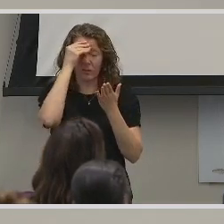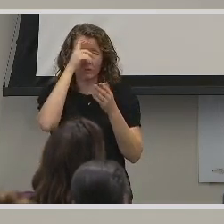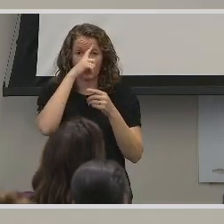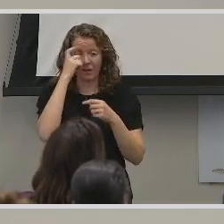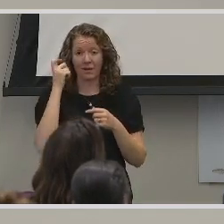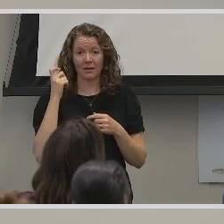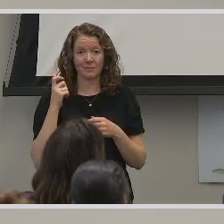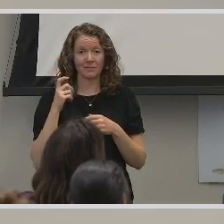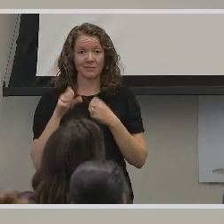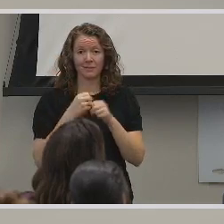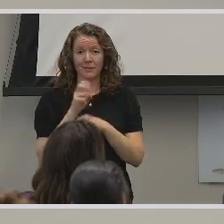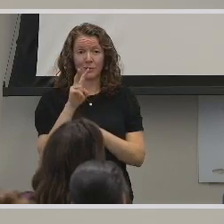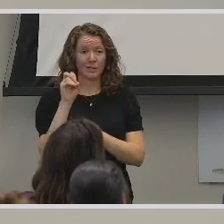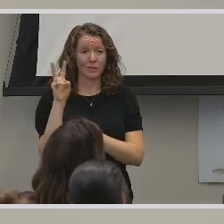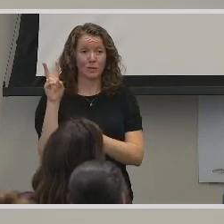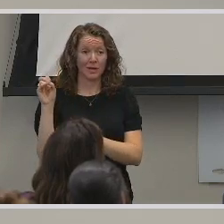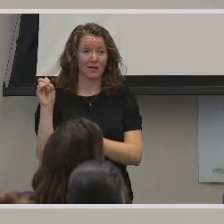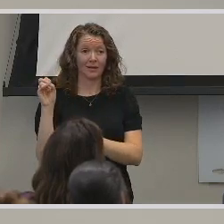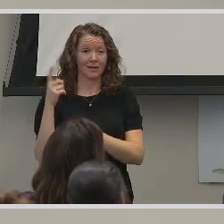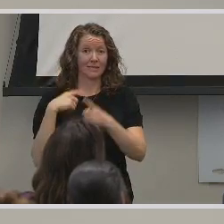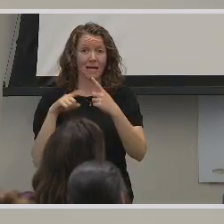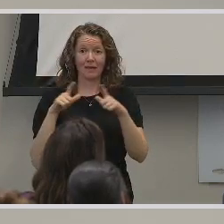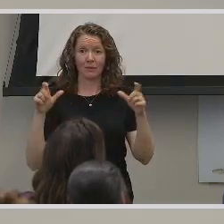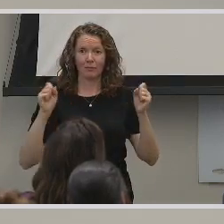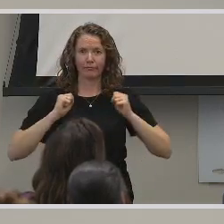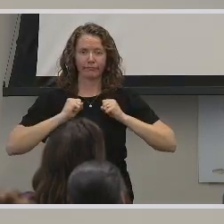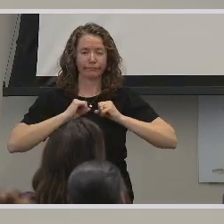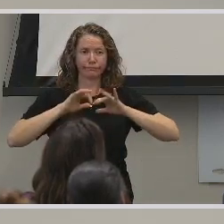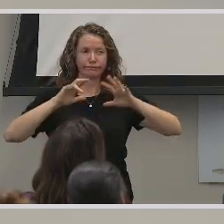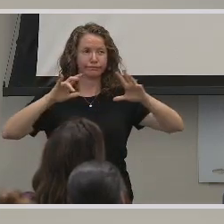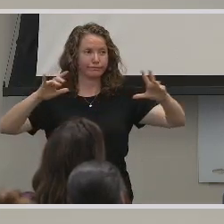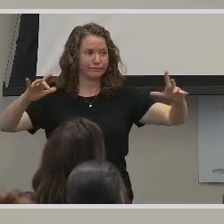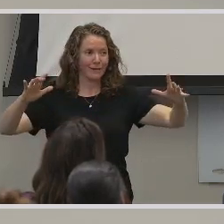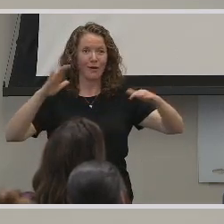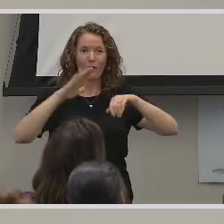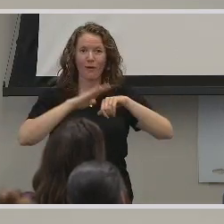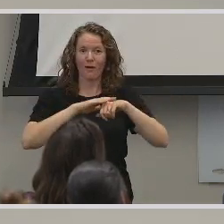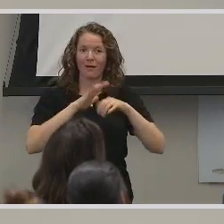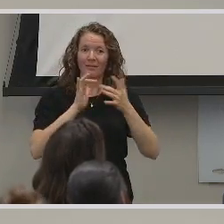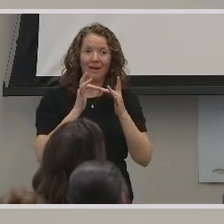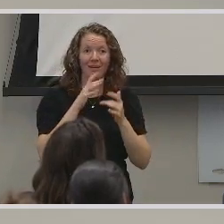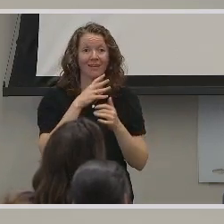2020, Sign Language has exploded online and especially on Zoom.